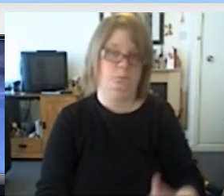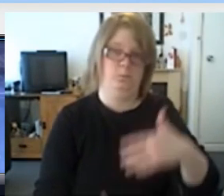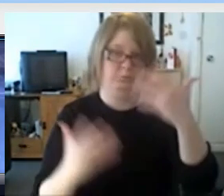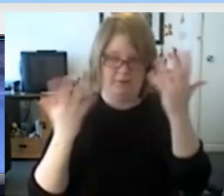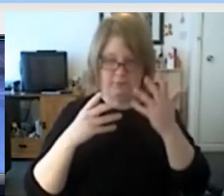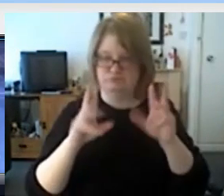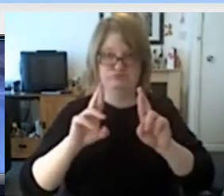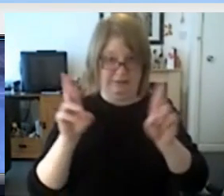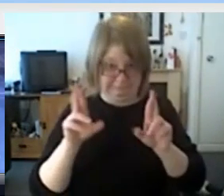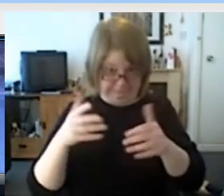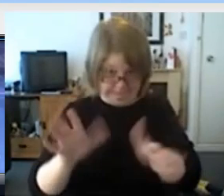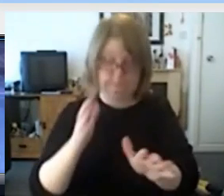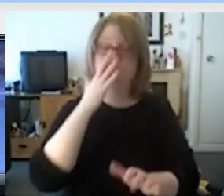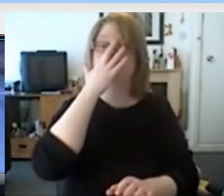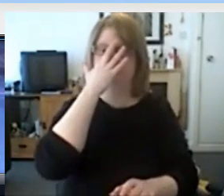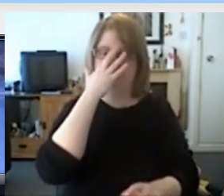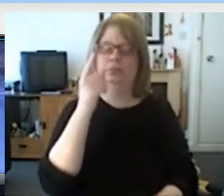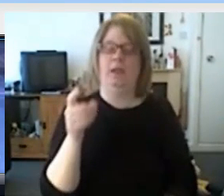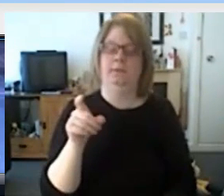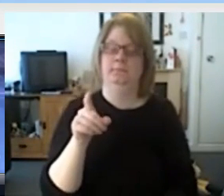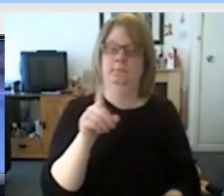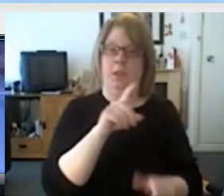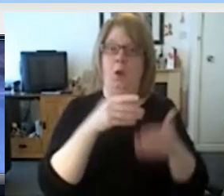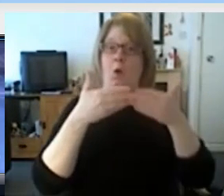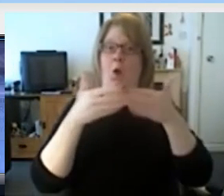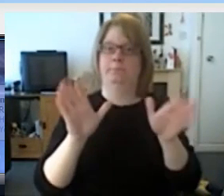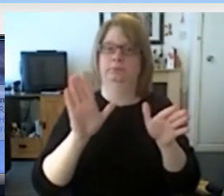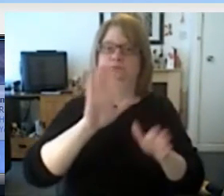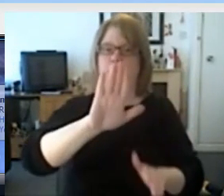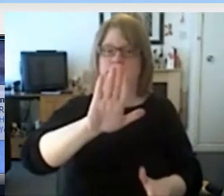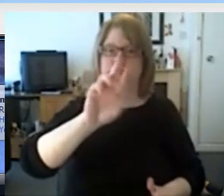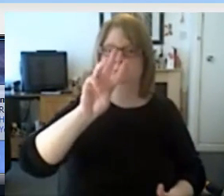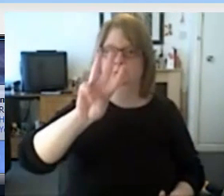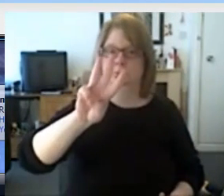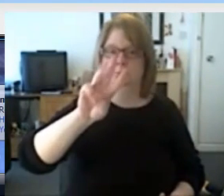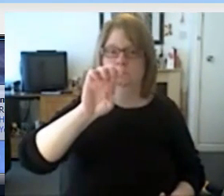It's I feel going easy of I Yeap!